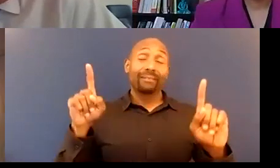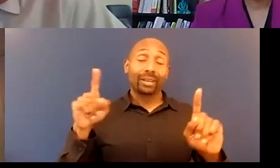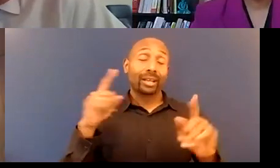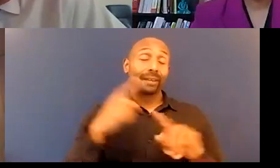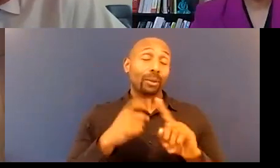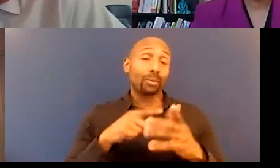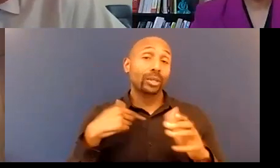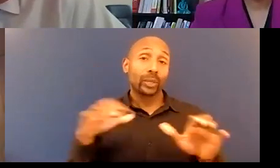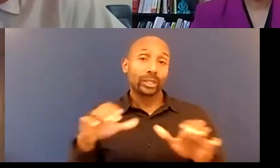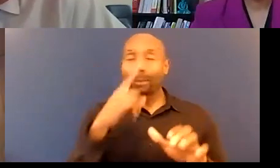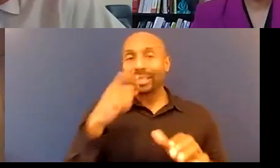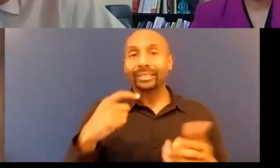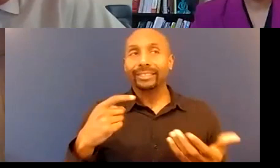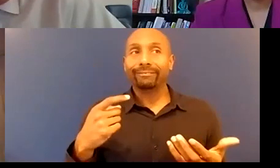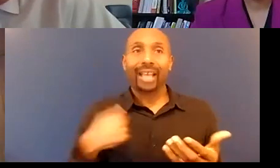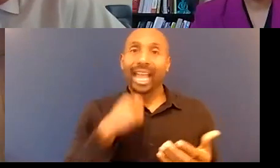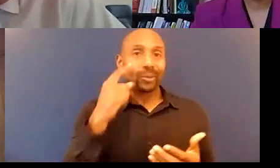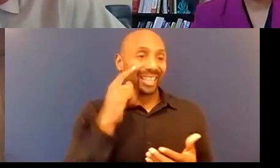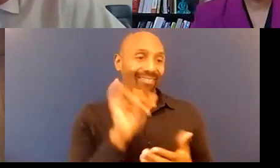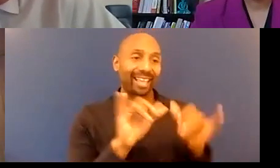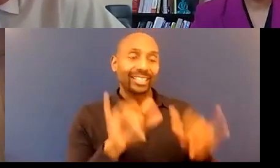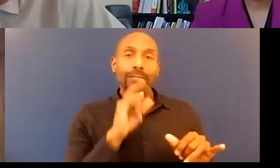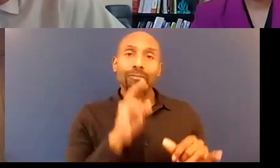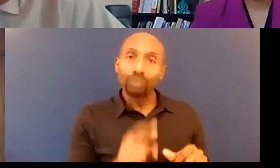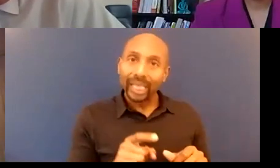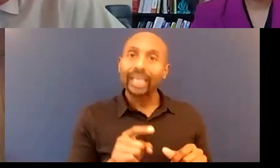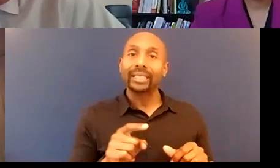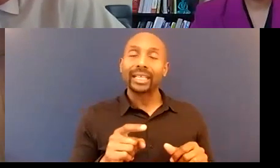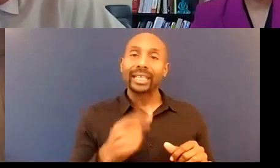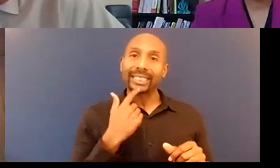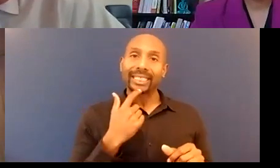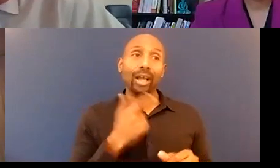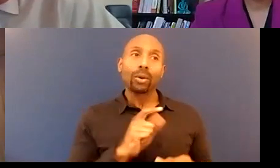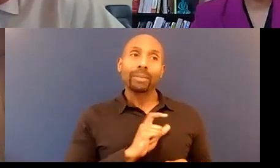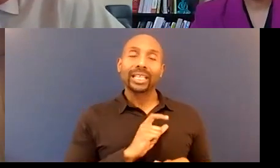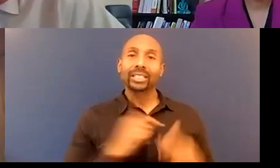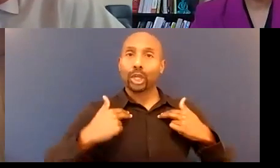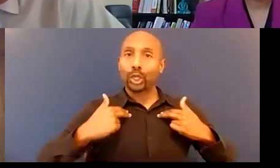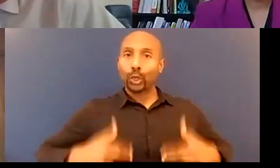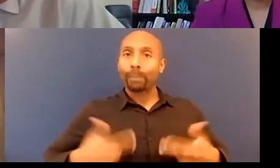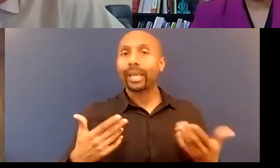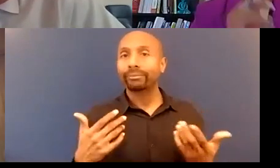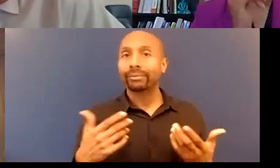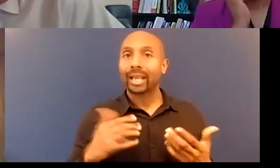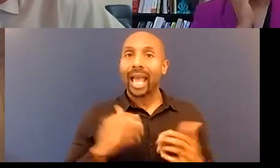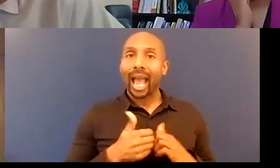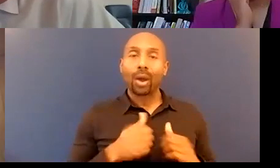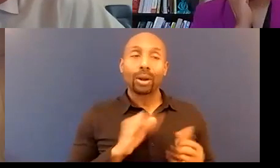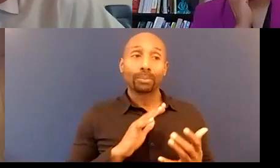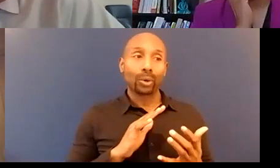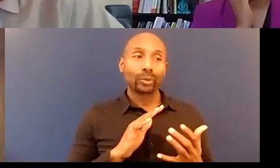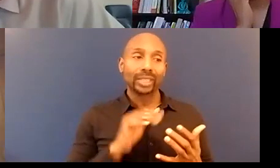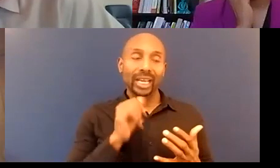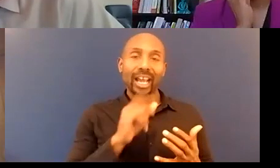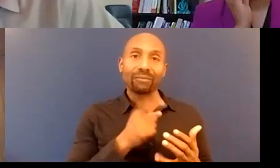human enough and expect a lot from them in that sense so in my best thinking i think